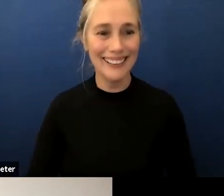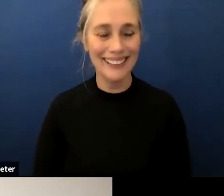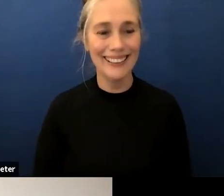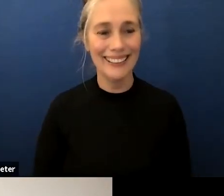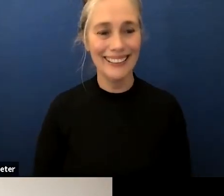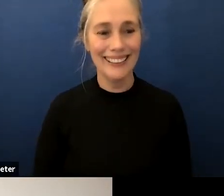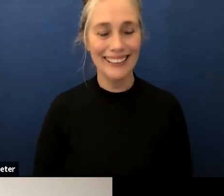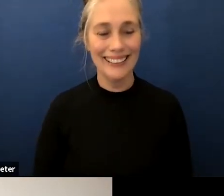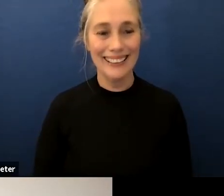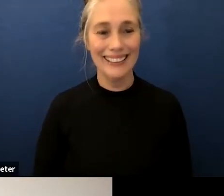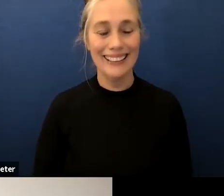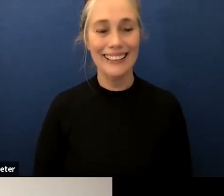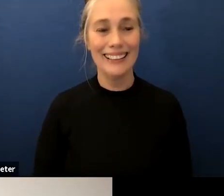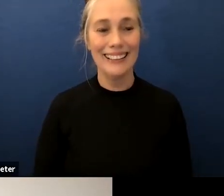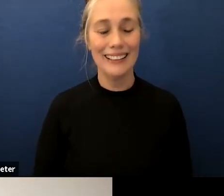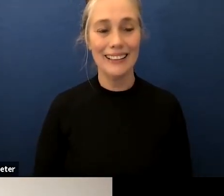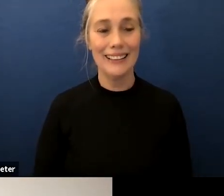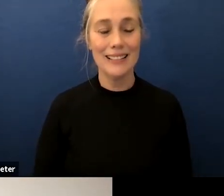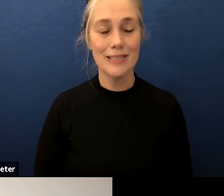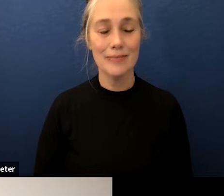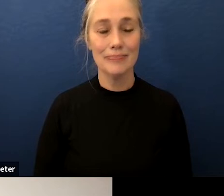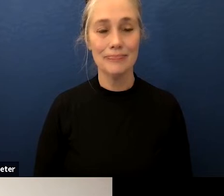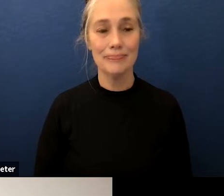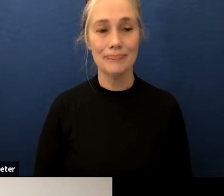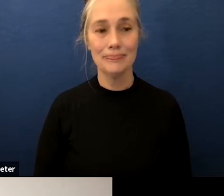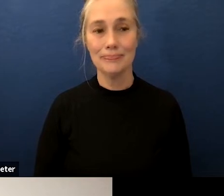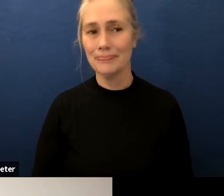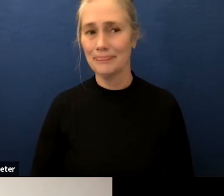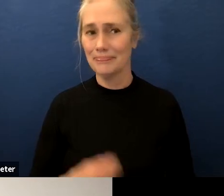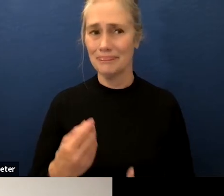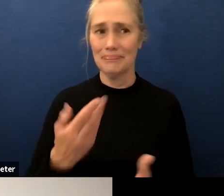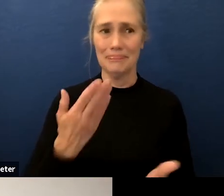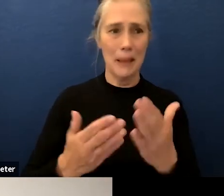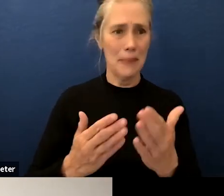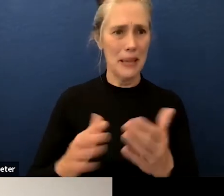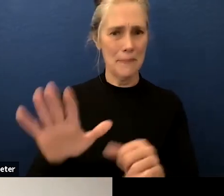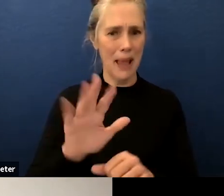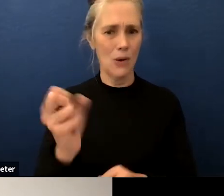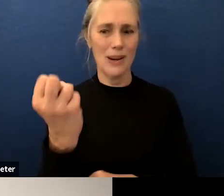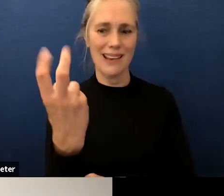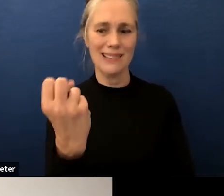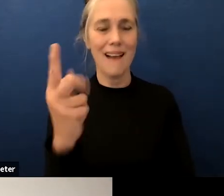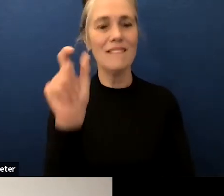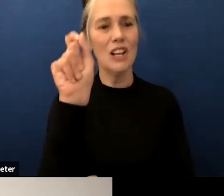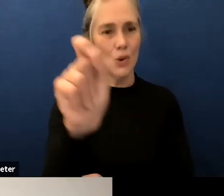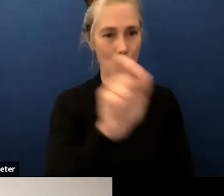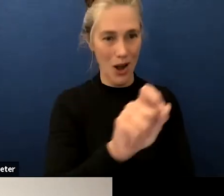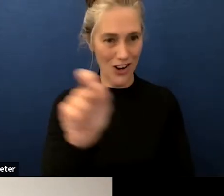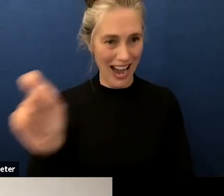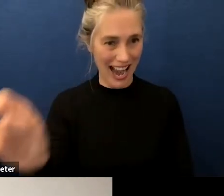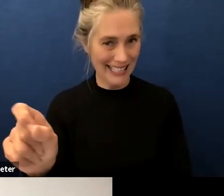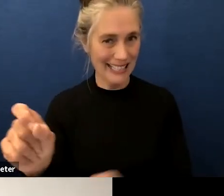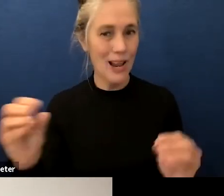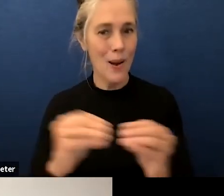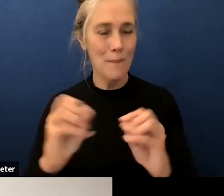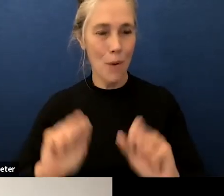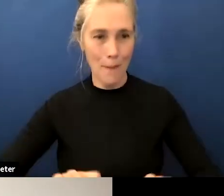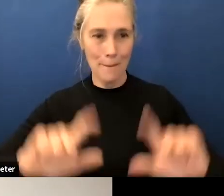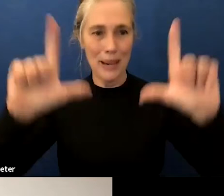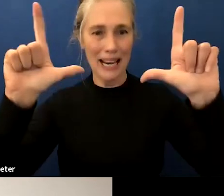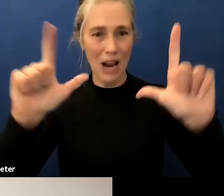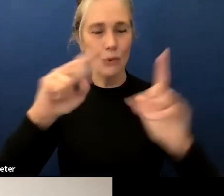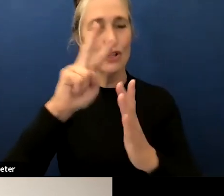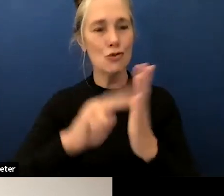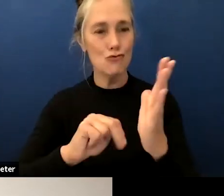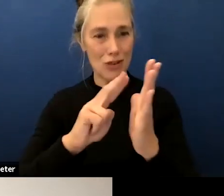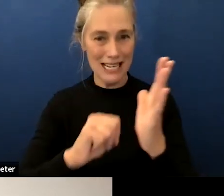on to uh probably a dozen whereas and i'd like to if you could make it a little bit bigger i'd like to read aloud